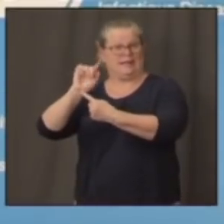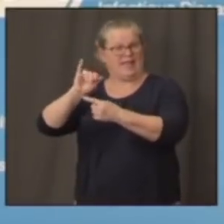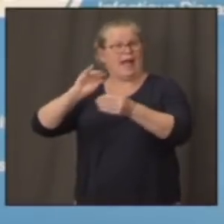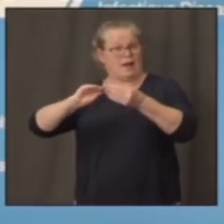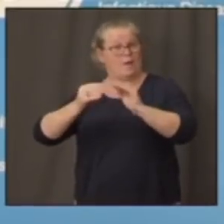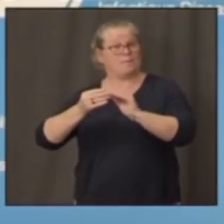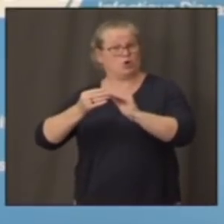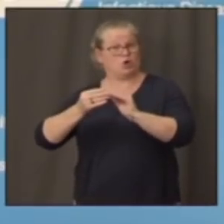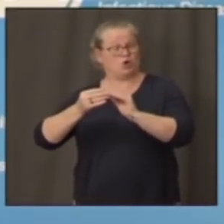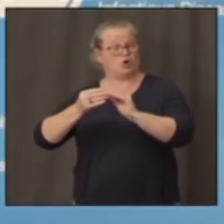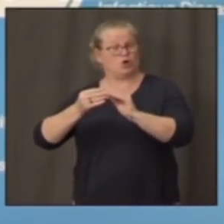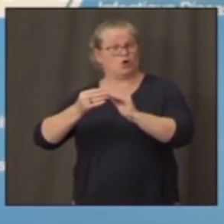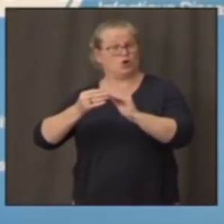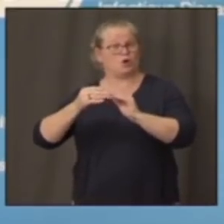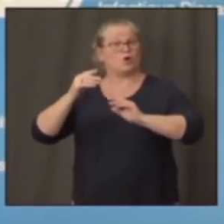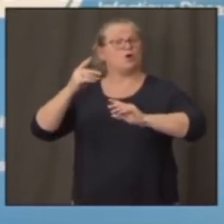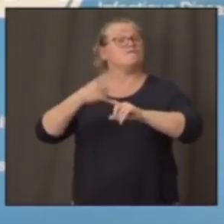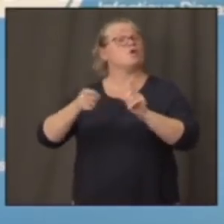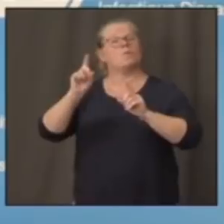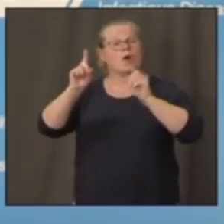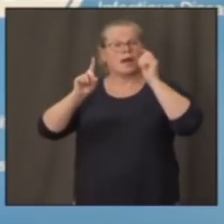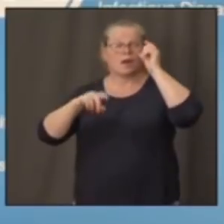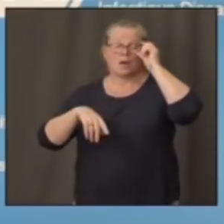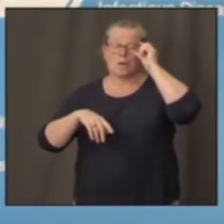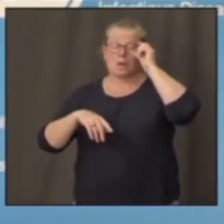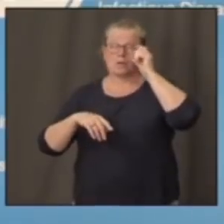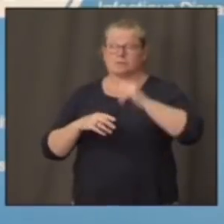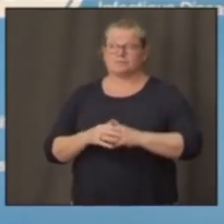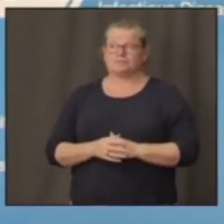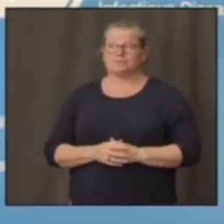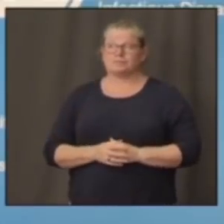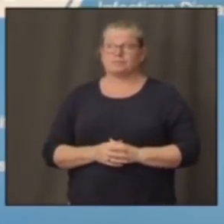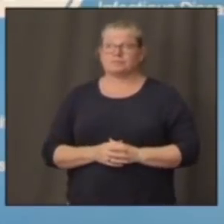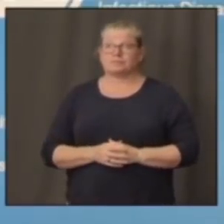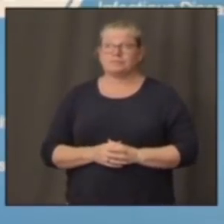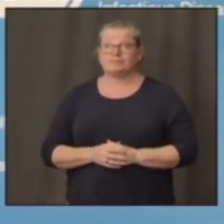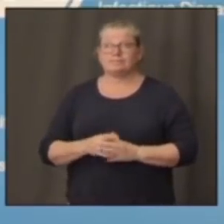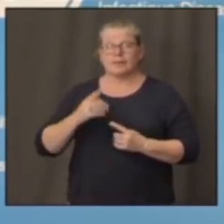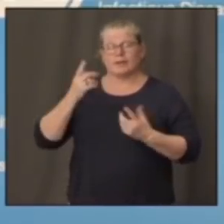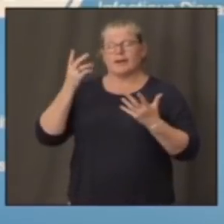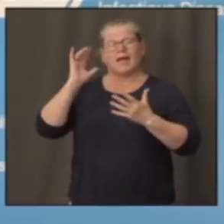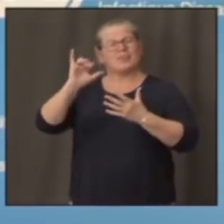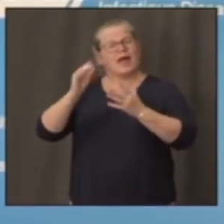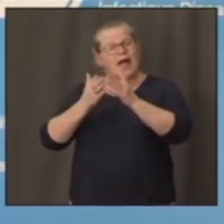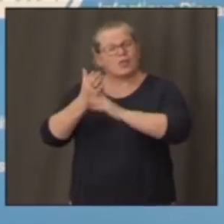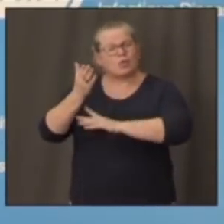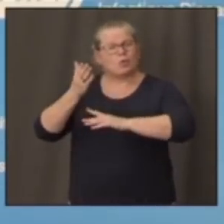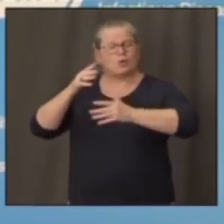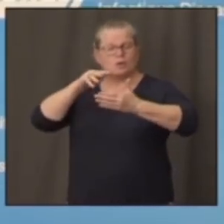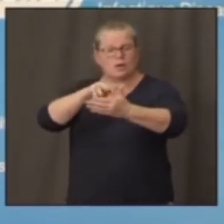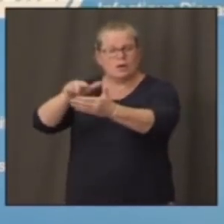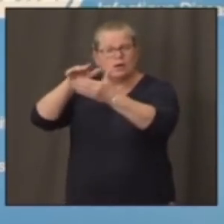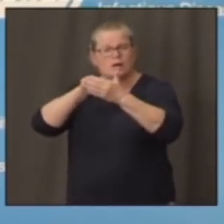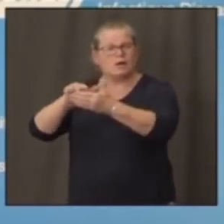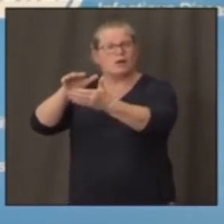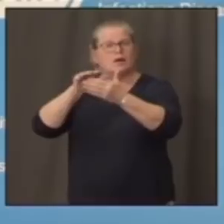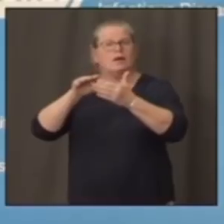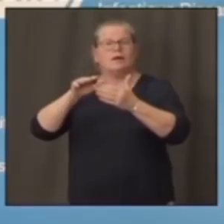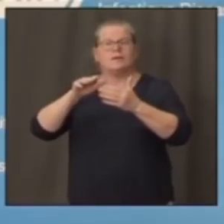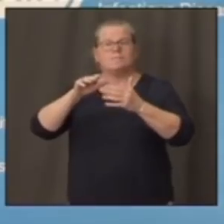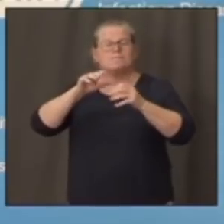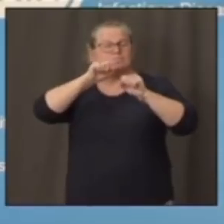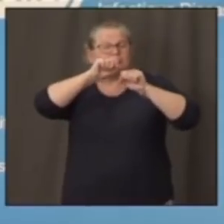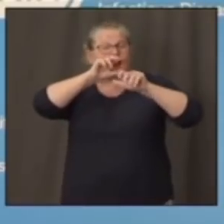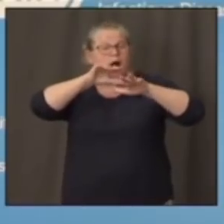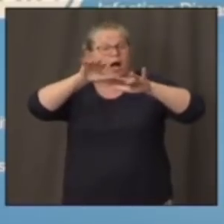what one thinks about how droplets can travel before they go down. But now that we're